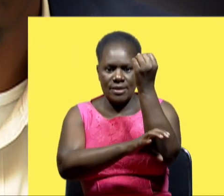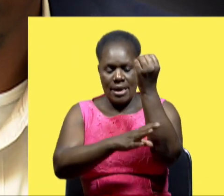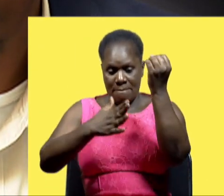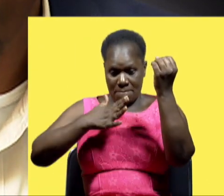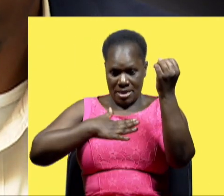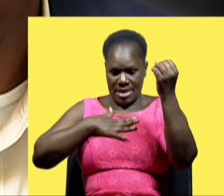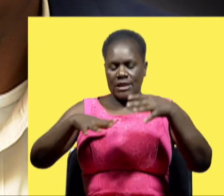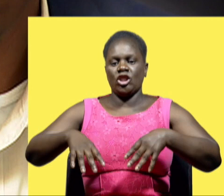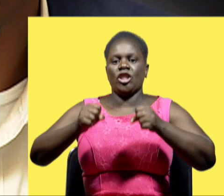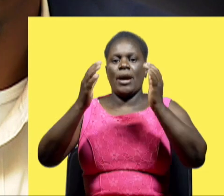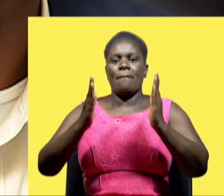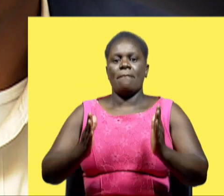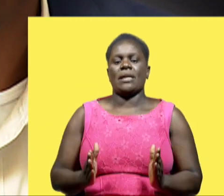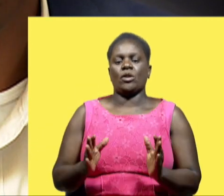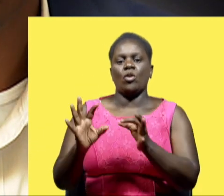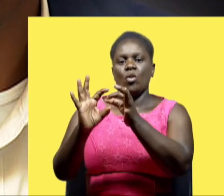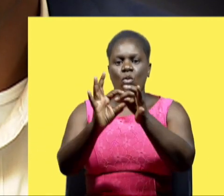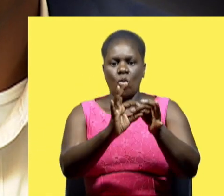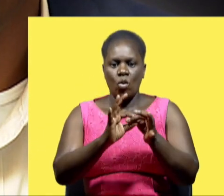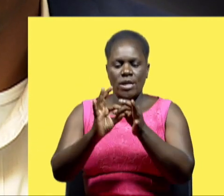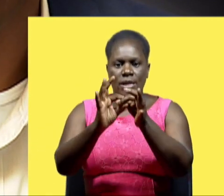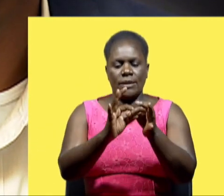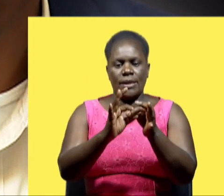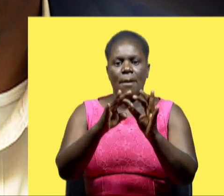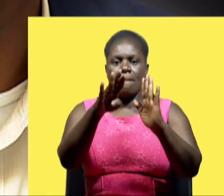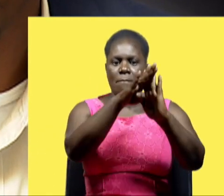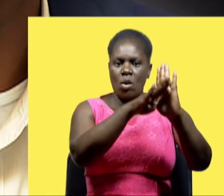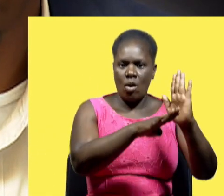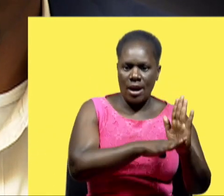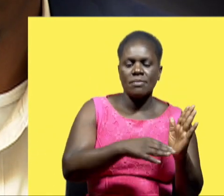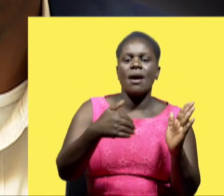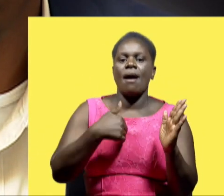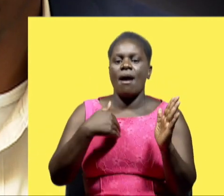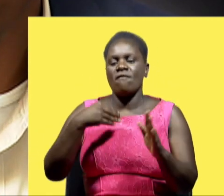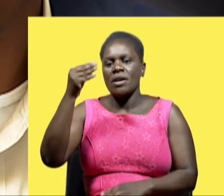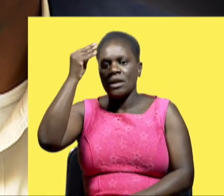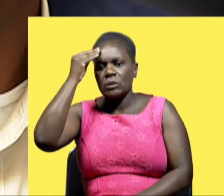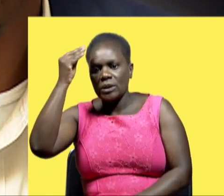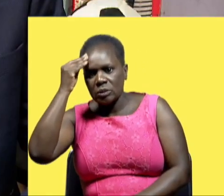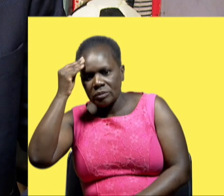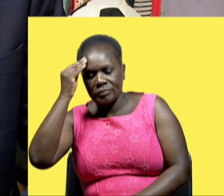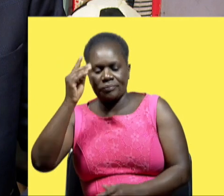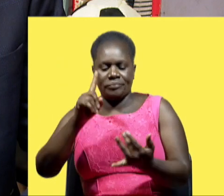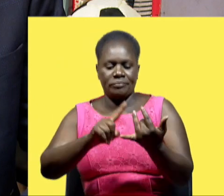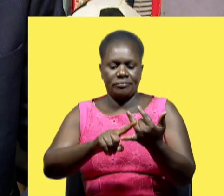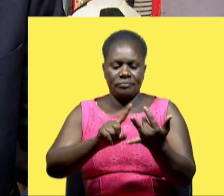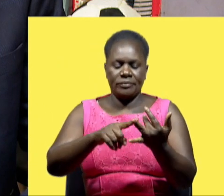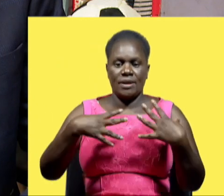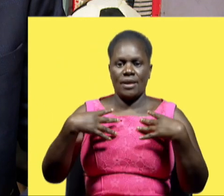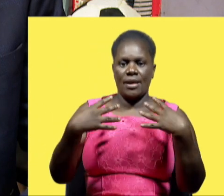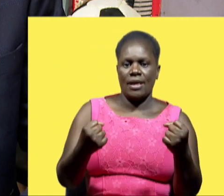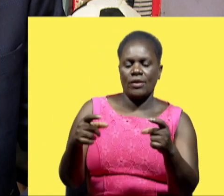where I'm the chairperson coordinating you know programs that we are having in education in health